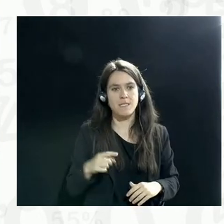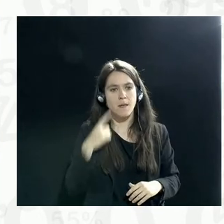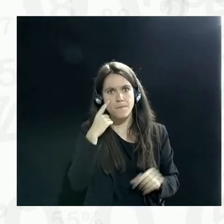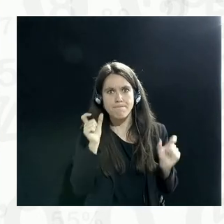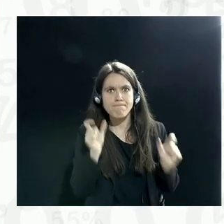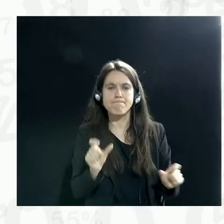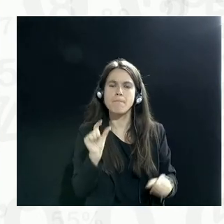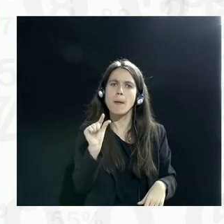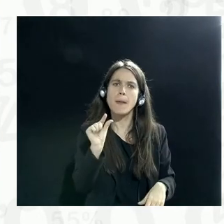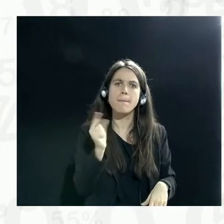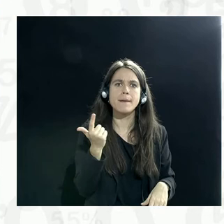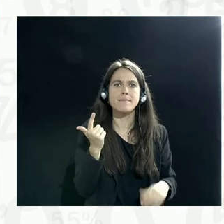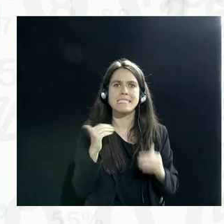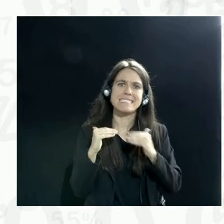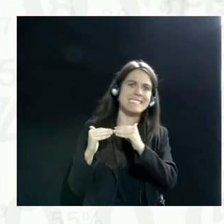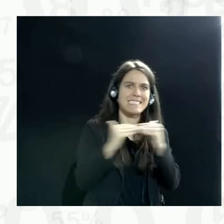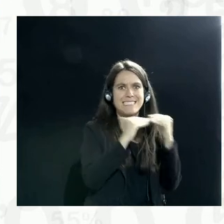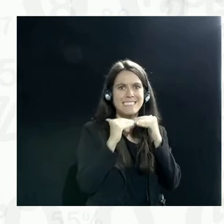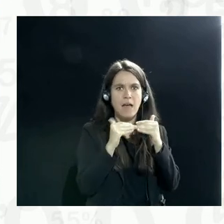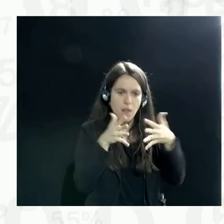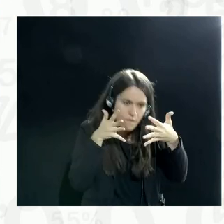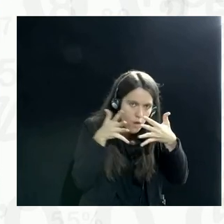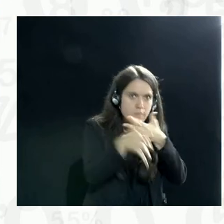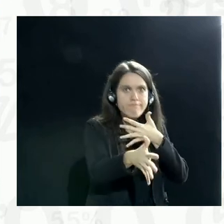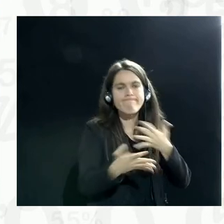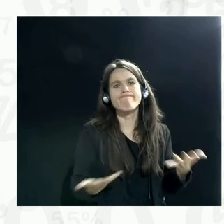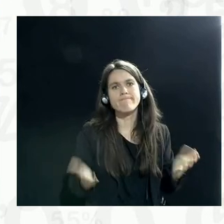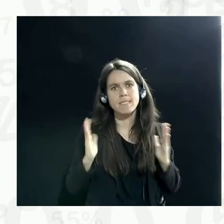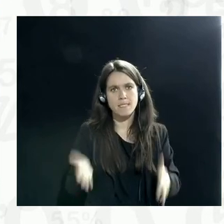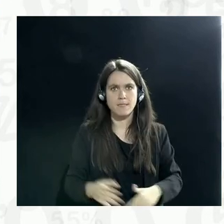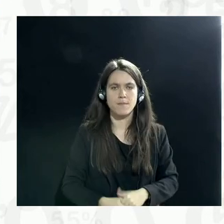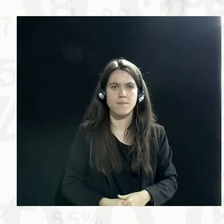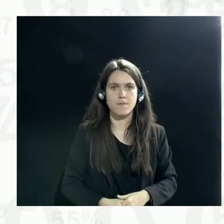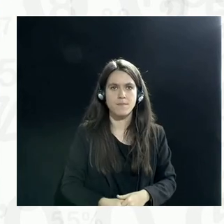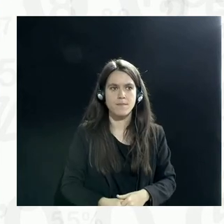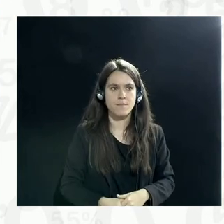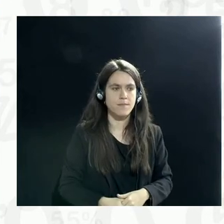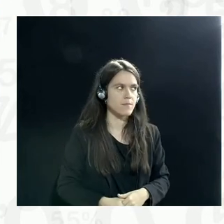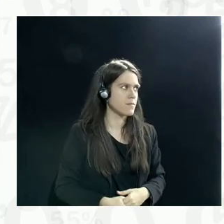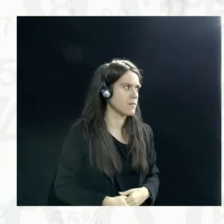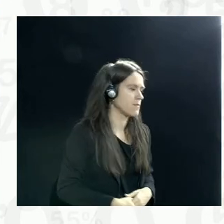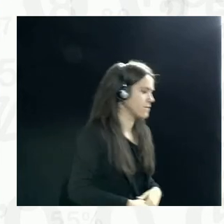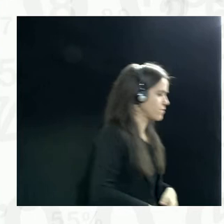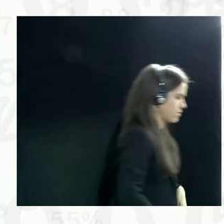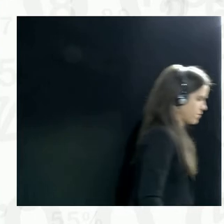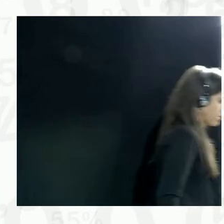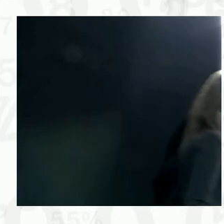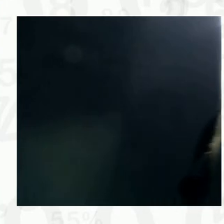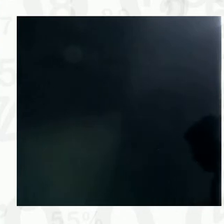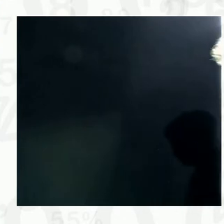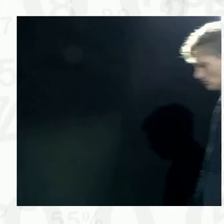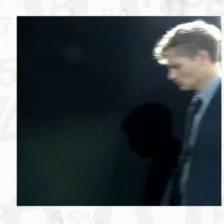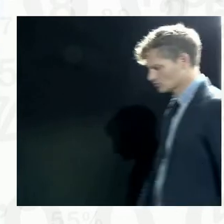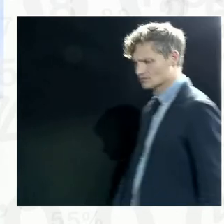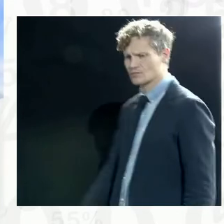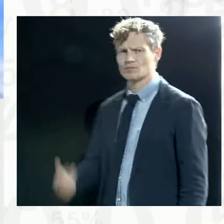slightly different standard of accountability than many other service providers. If I could jump in here, that is what makes this